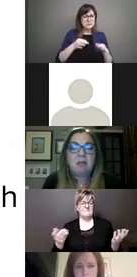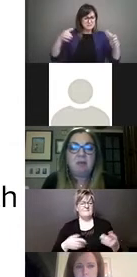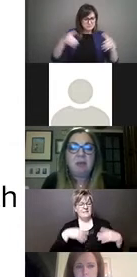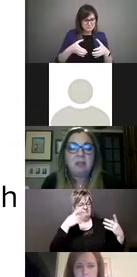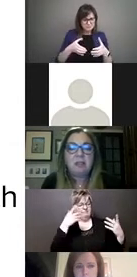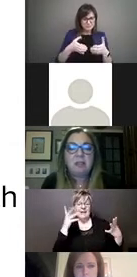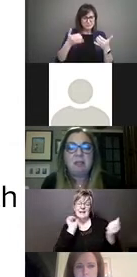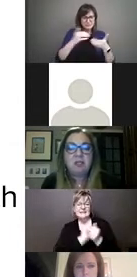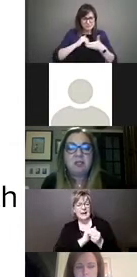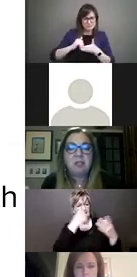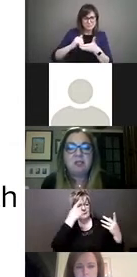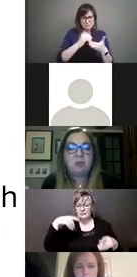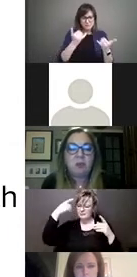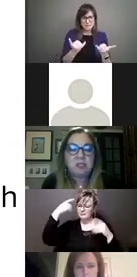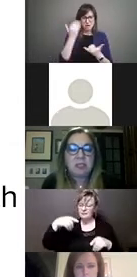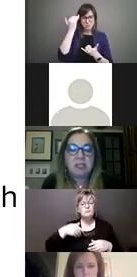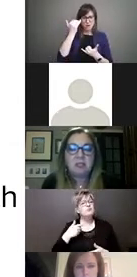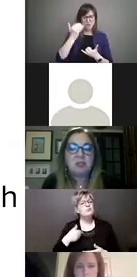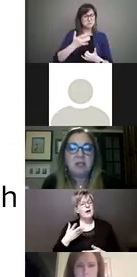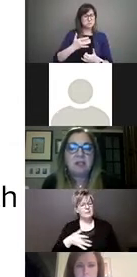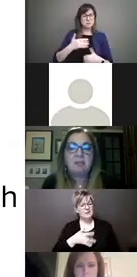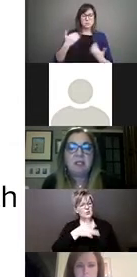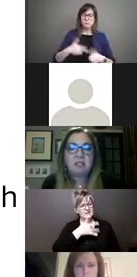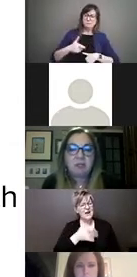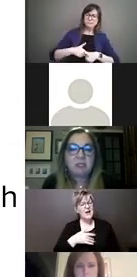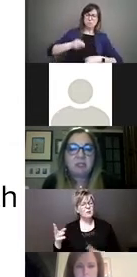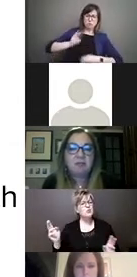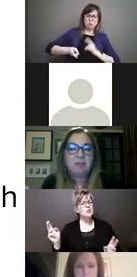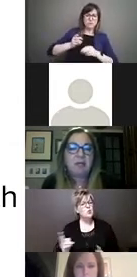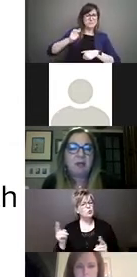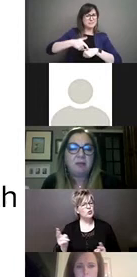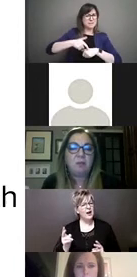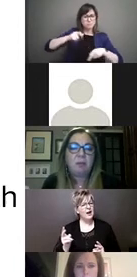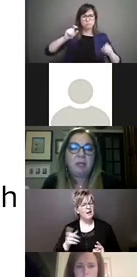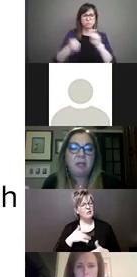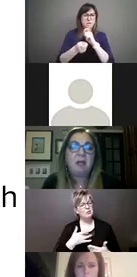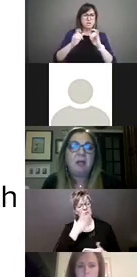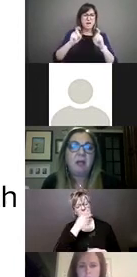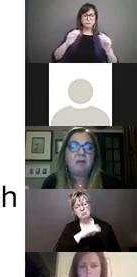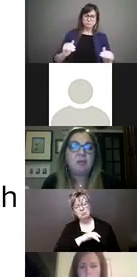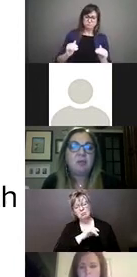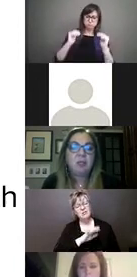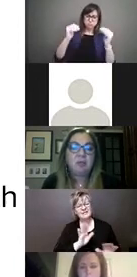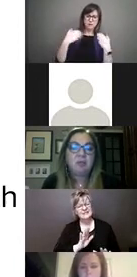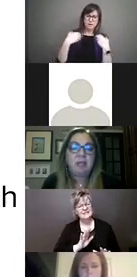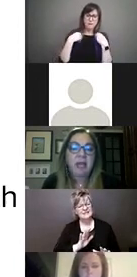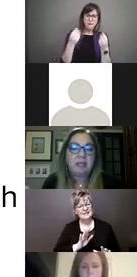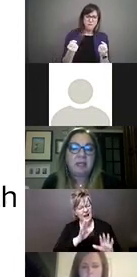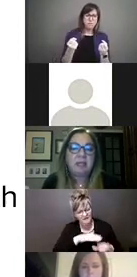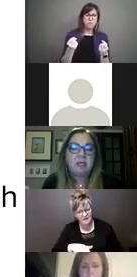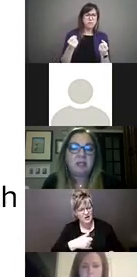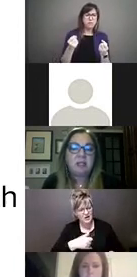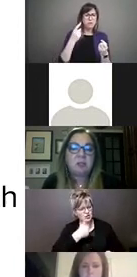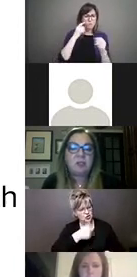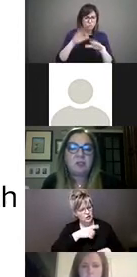that we feel, as I mentioned, a sense of urgency to try something different to lift up the health and wellbeing of children and youth in Canada